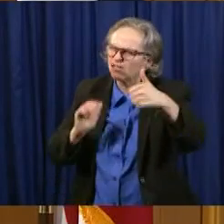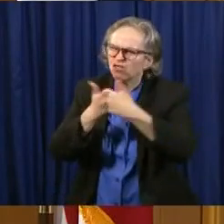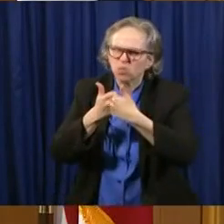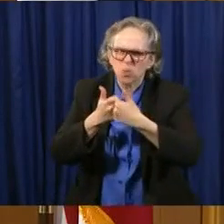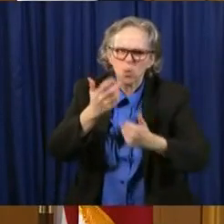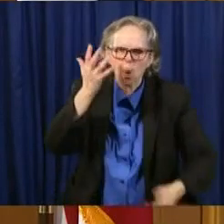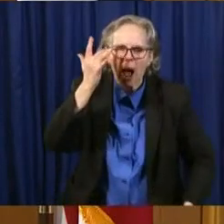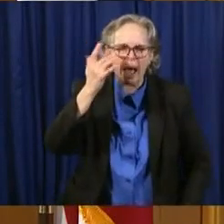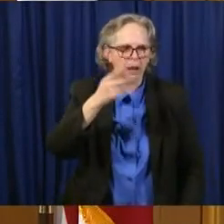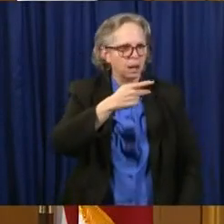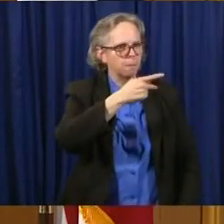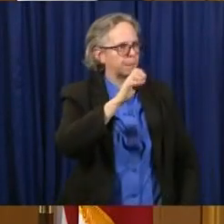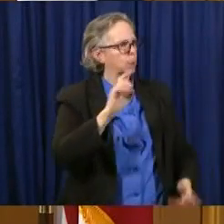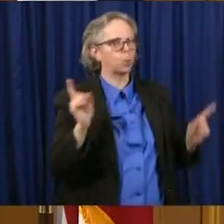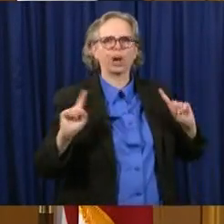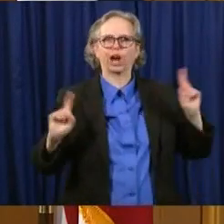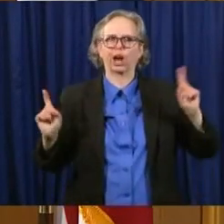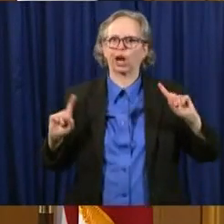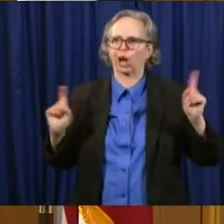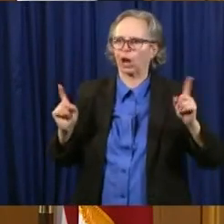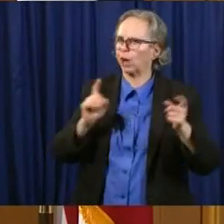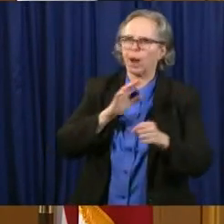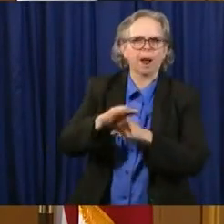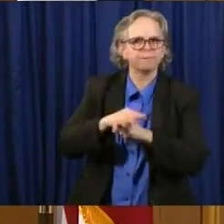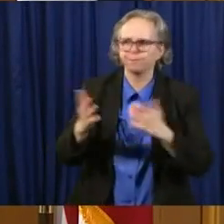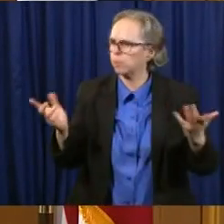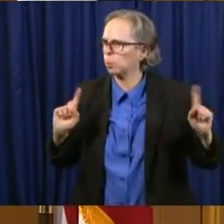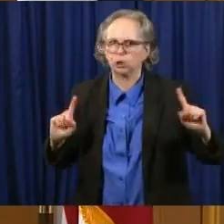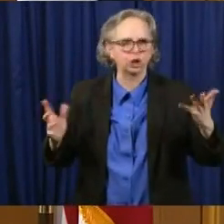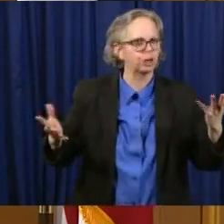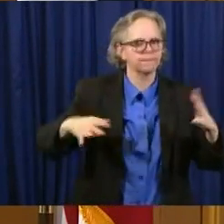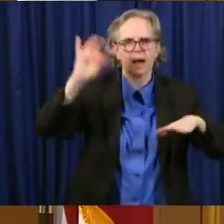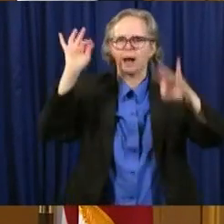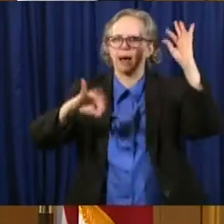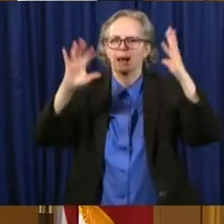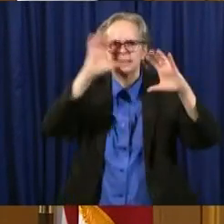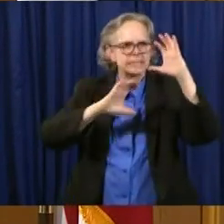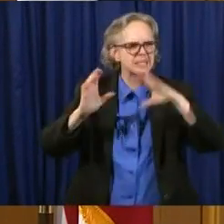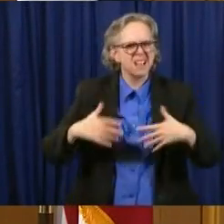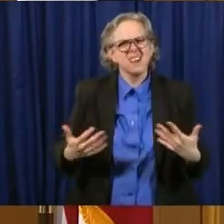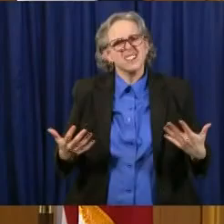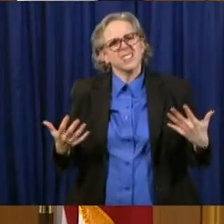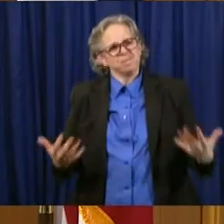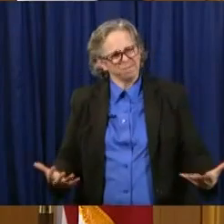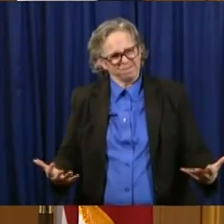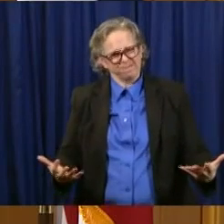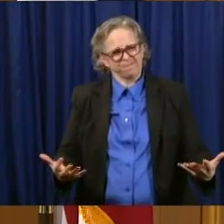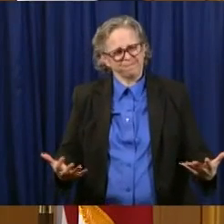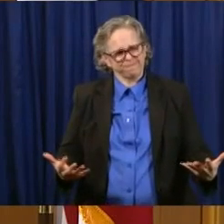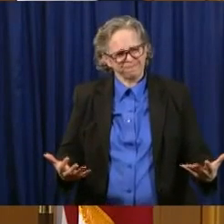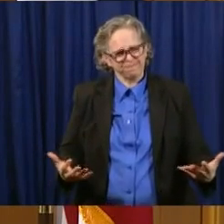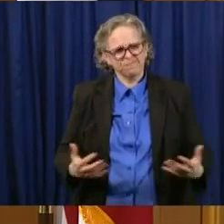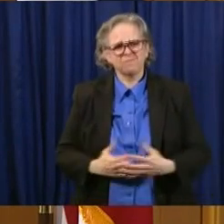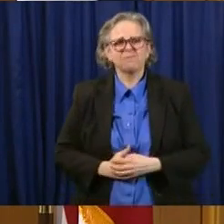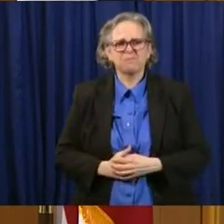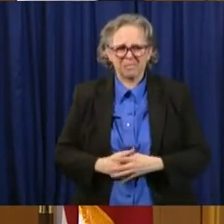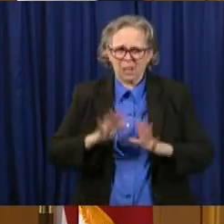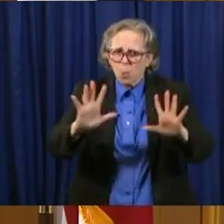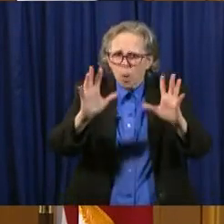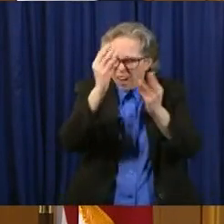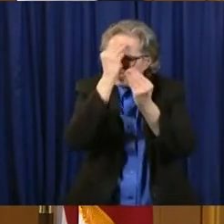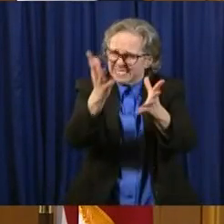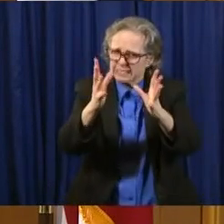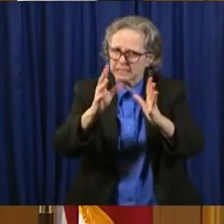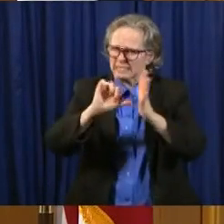personal protection equipment and having enough of that. so again, I want to make it very, very clear that the hospital